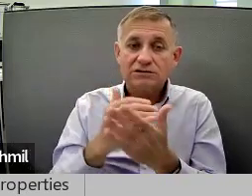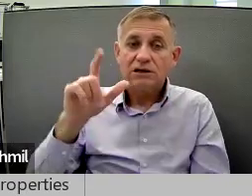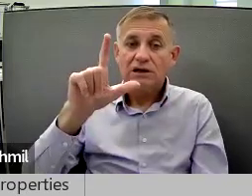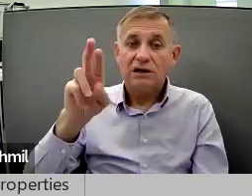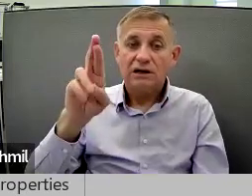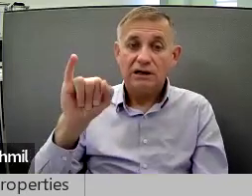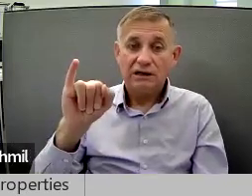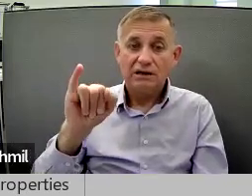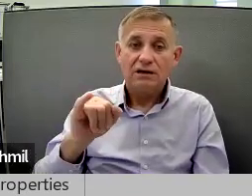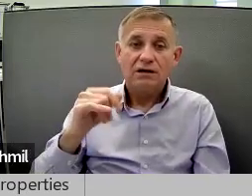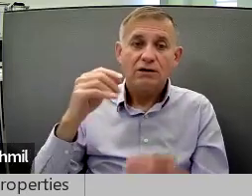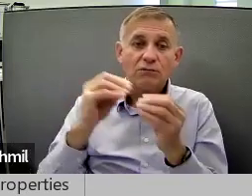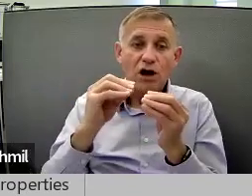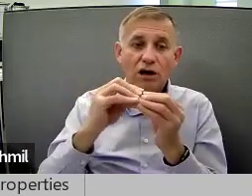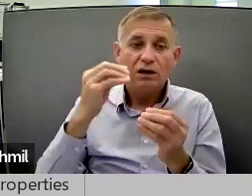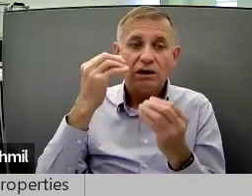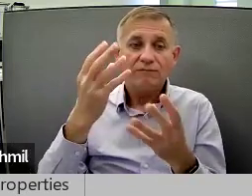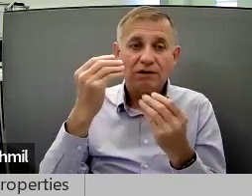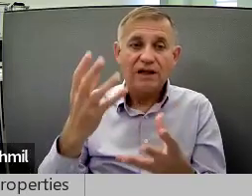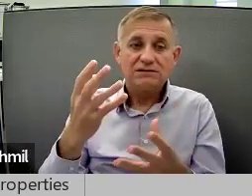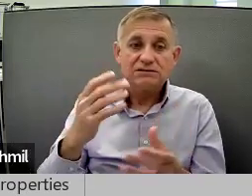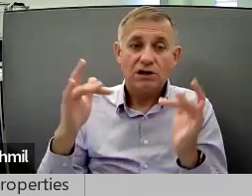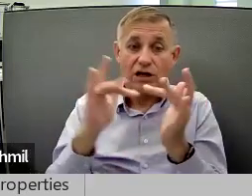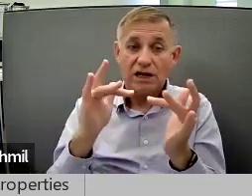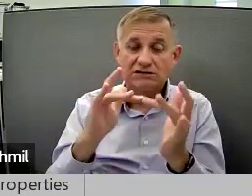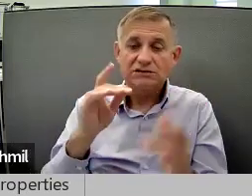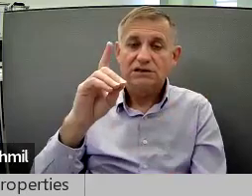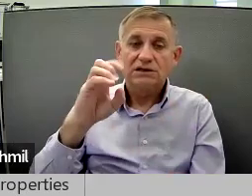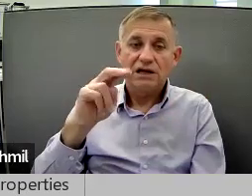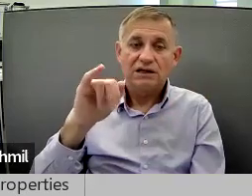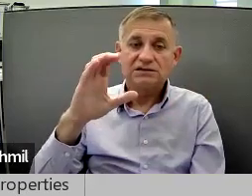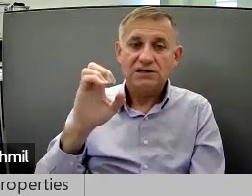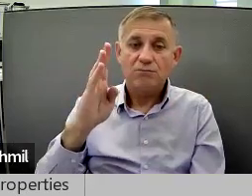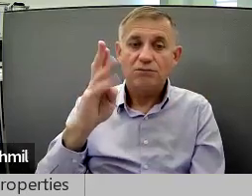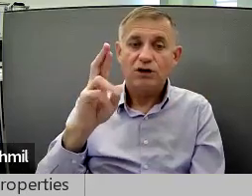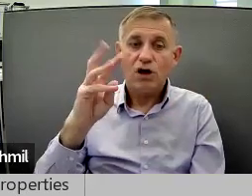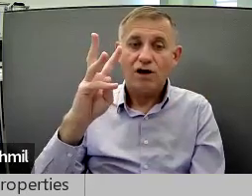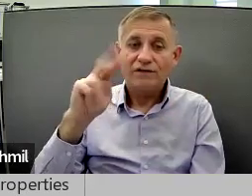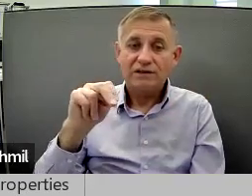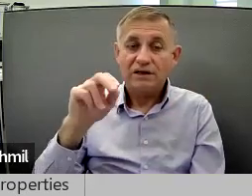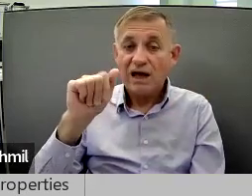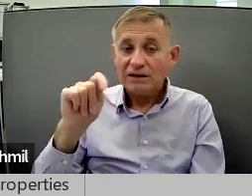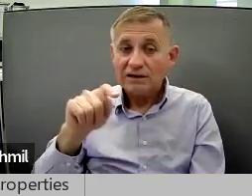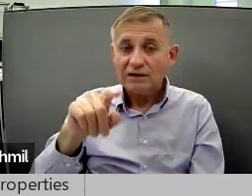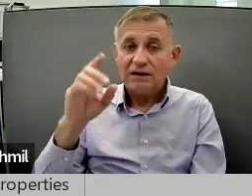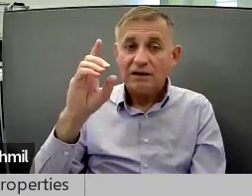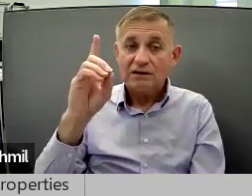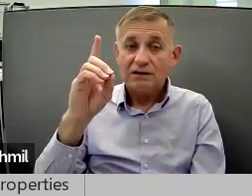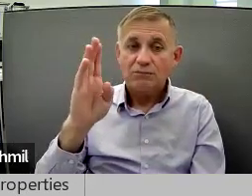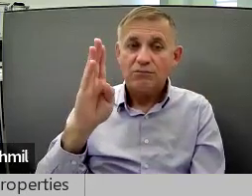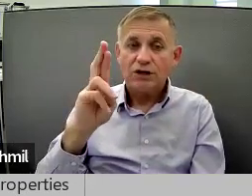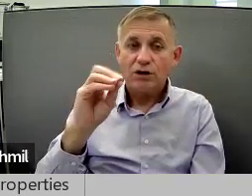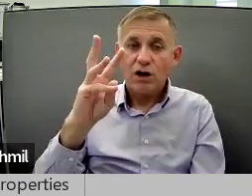Lessons are at LRI. For more information, contact Denise Brown at